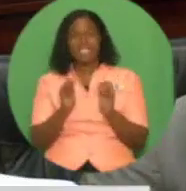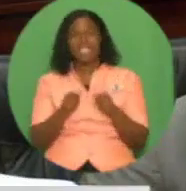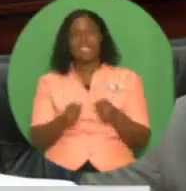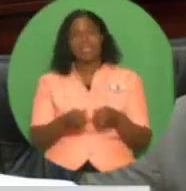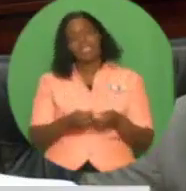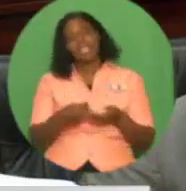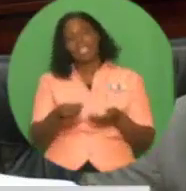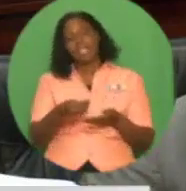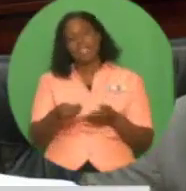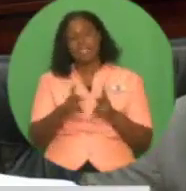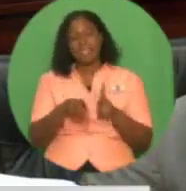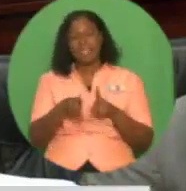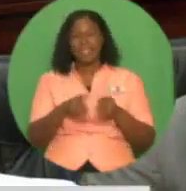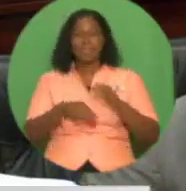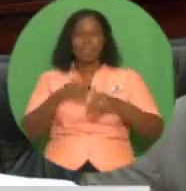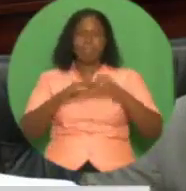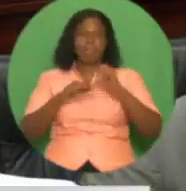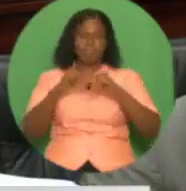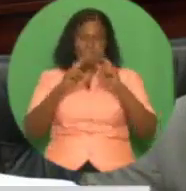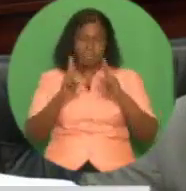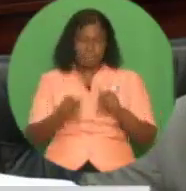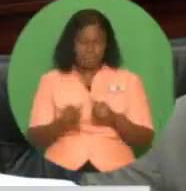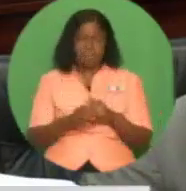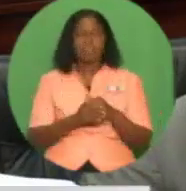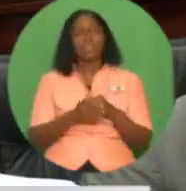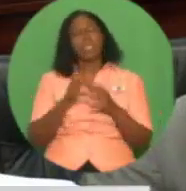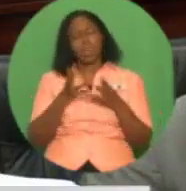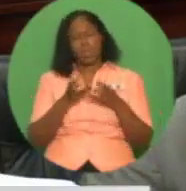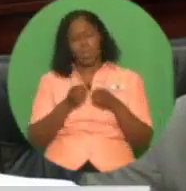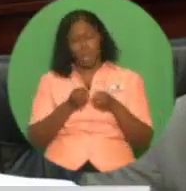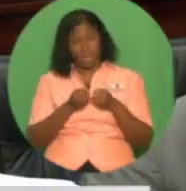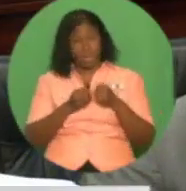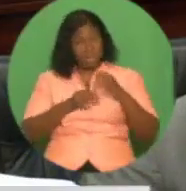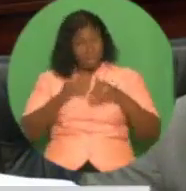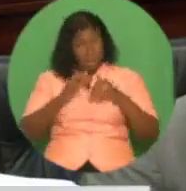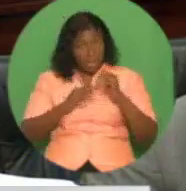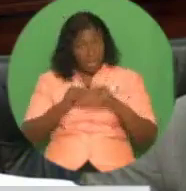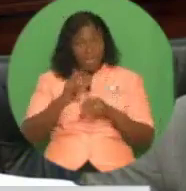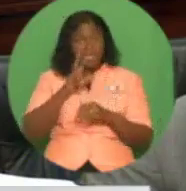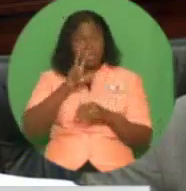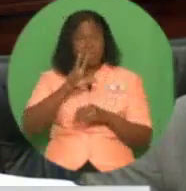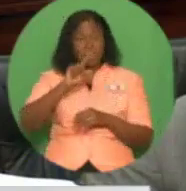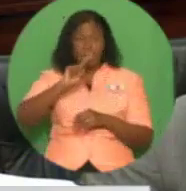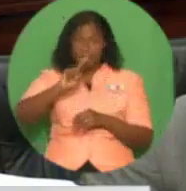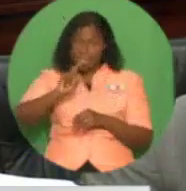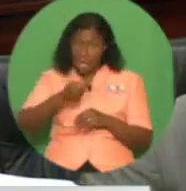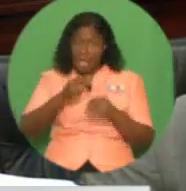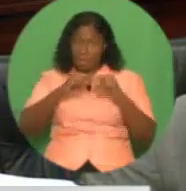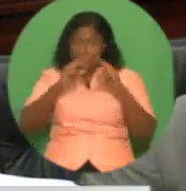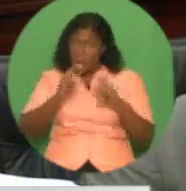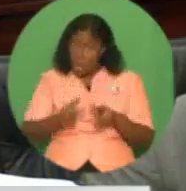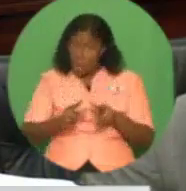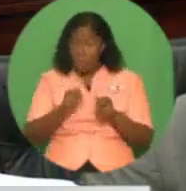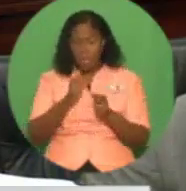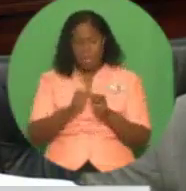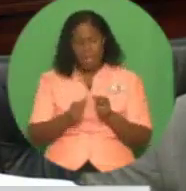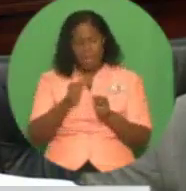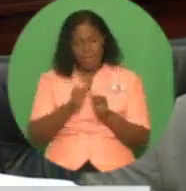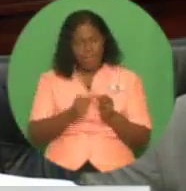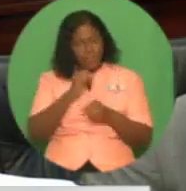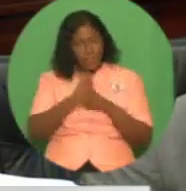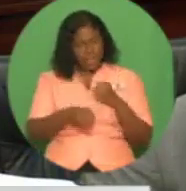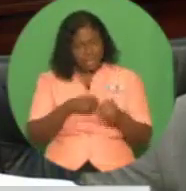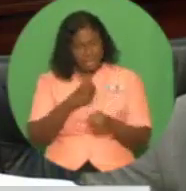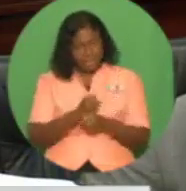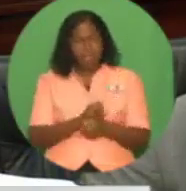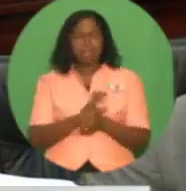3,000 units. New interest-bearing housing bonds in an initial amount of $1.5